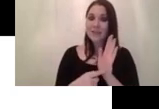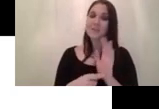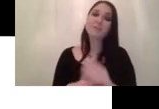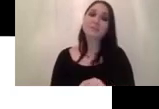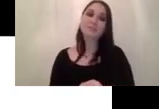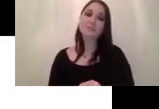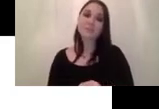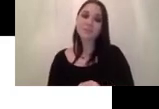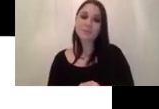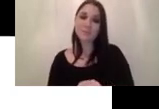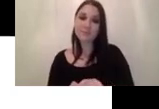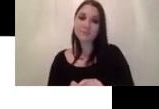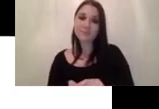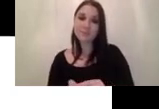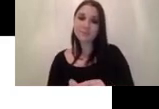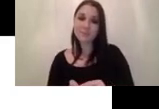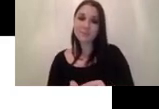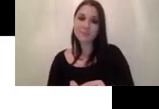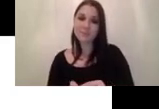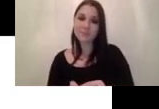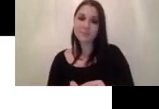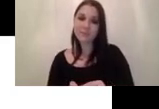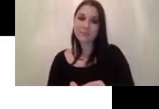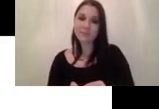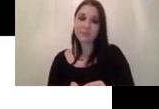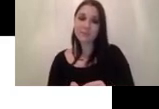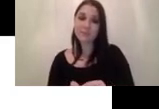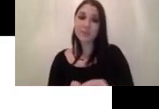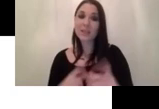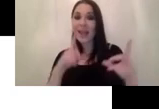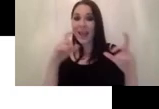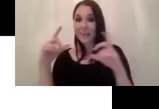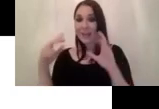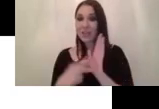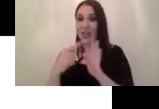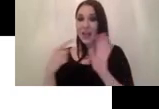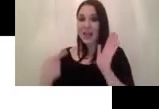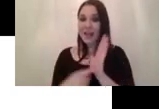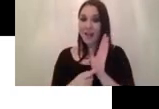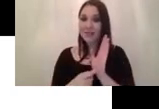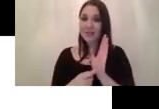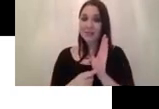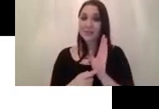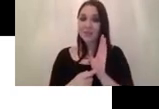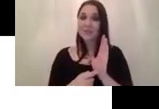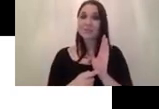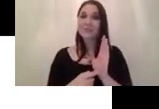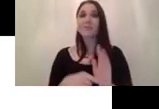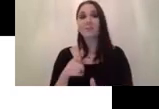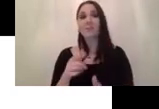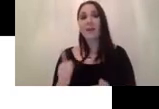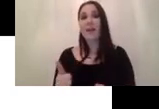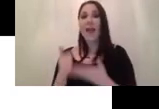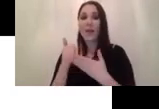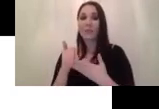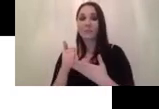with the pre-trained weights on image net um it kind of uh helped the feature representation